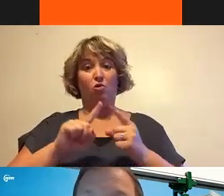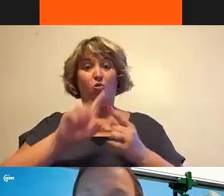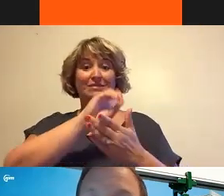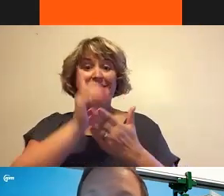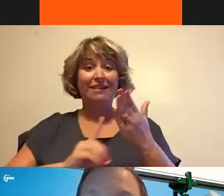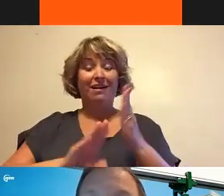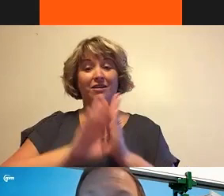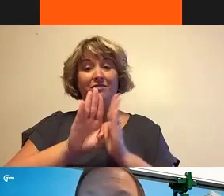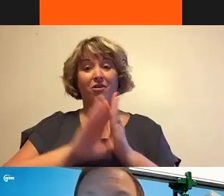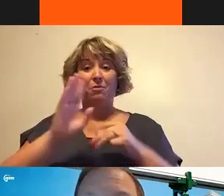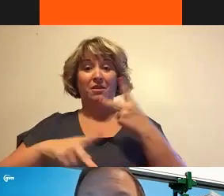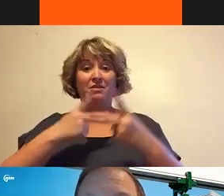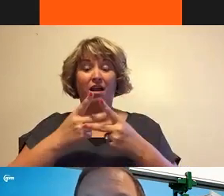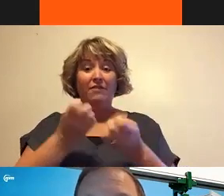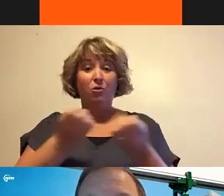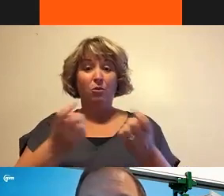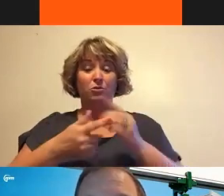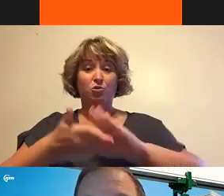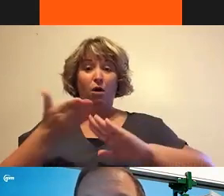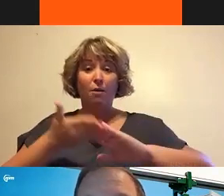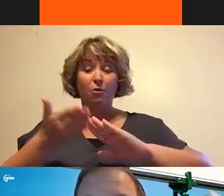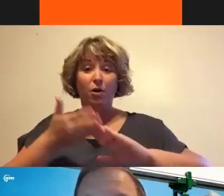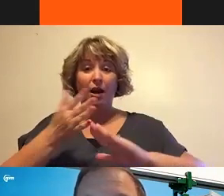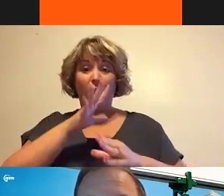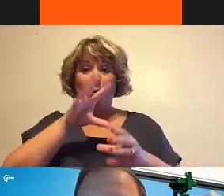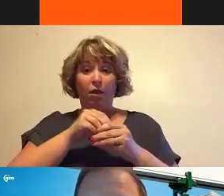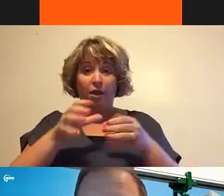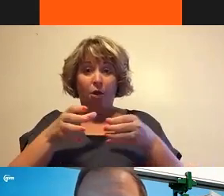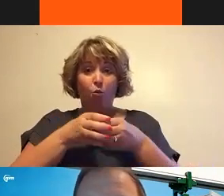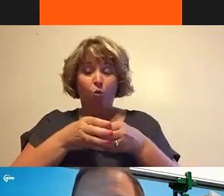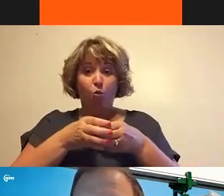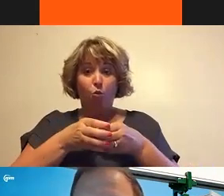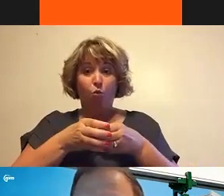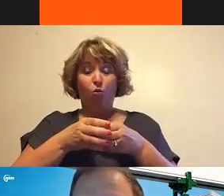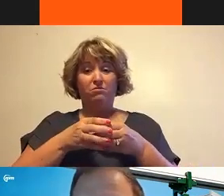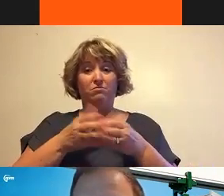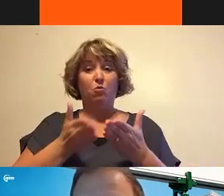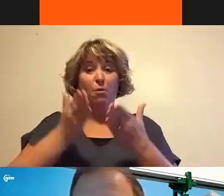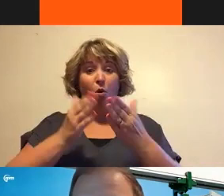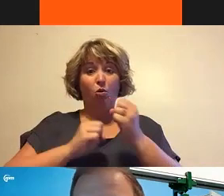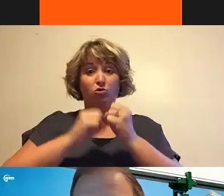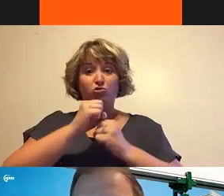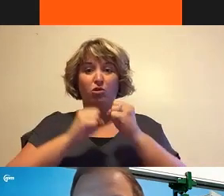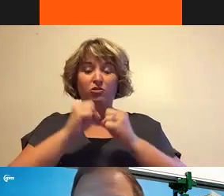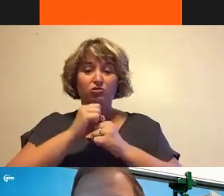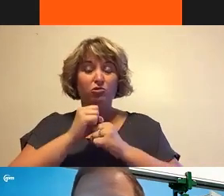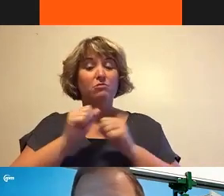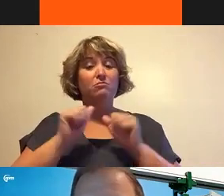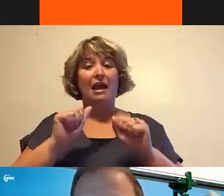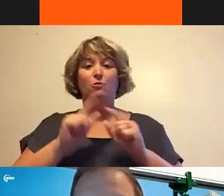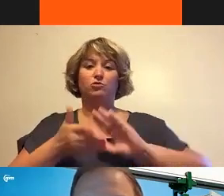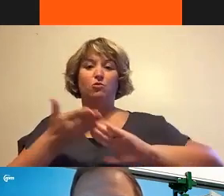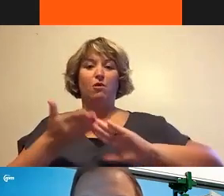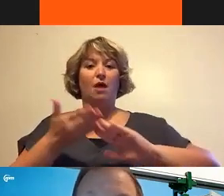equipment that can actually operate within the confines of the proposed structure, we don't have to – we're able to operate without